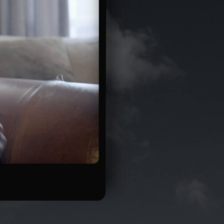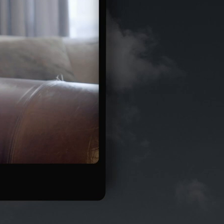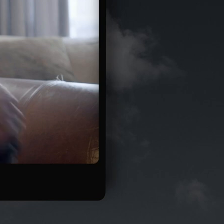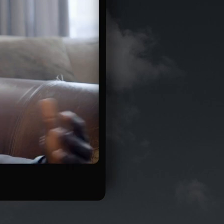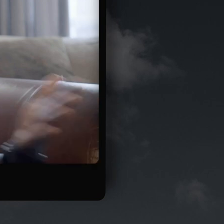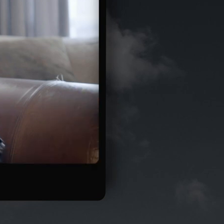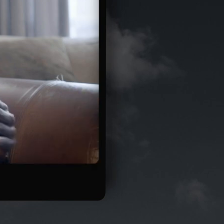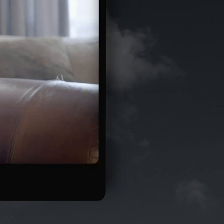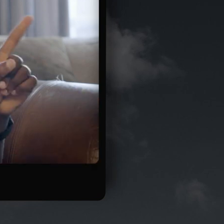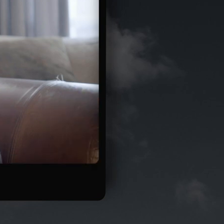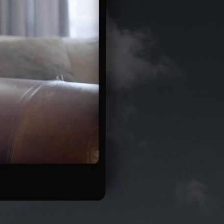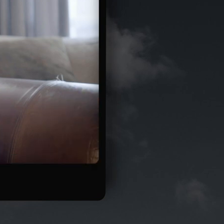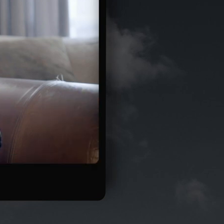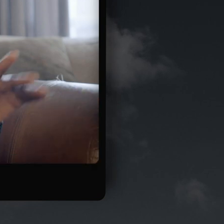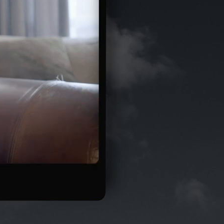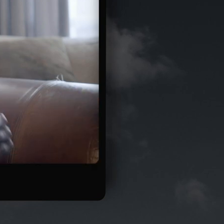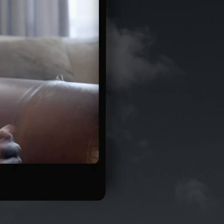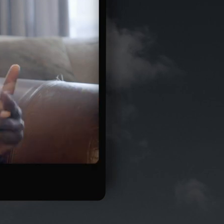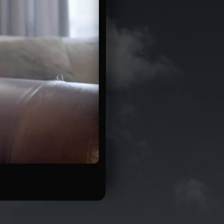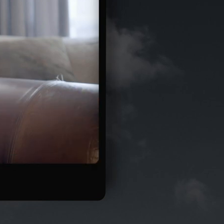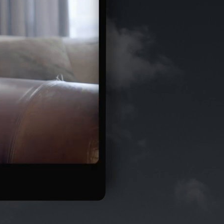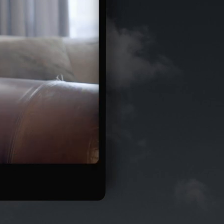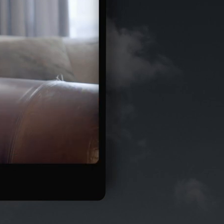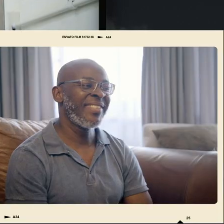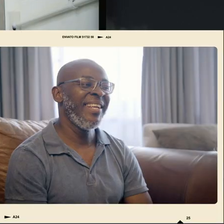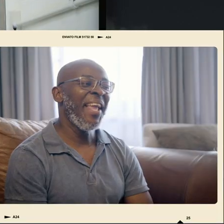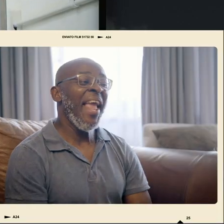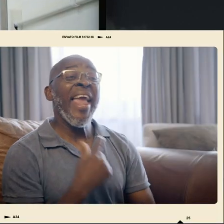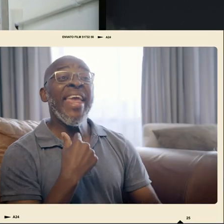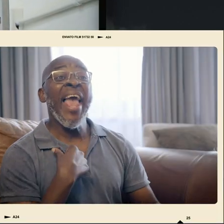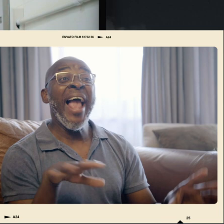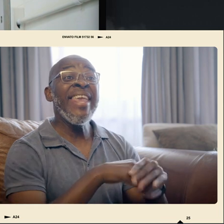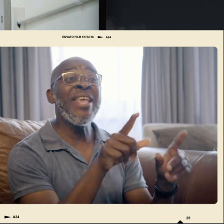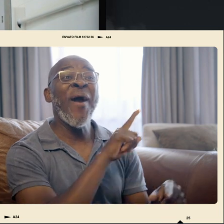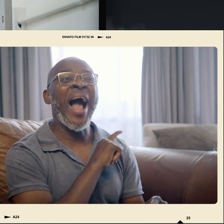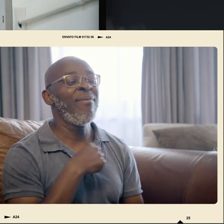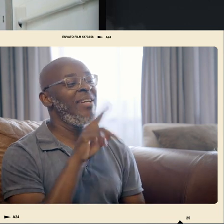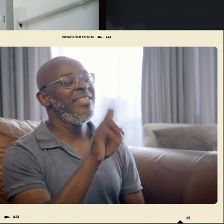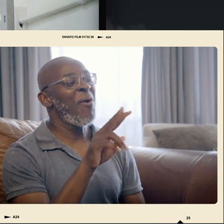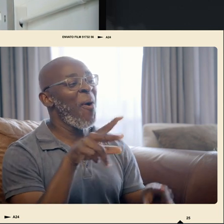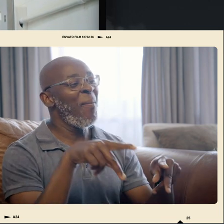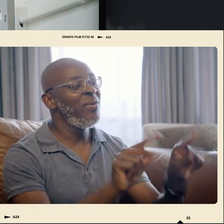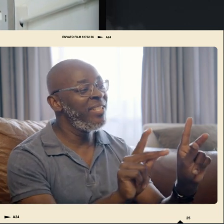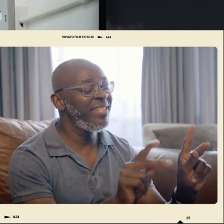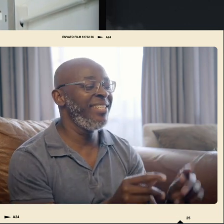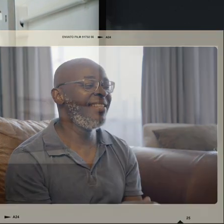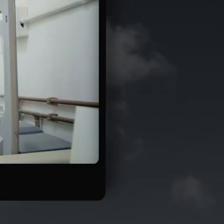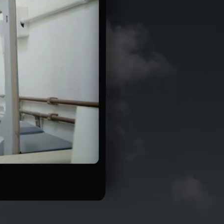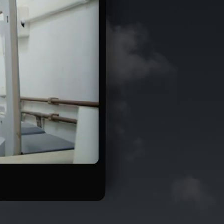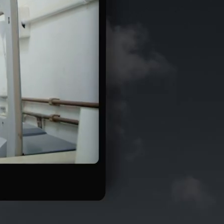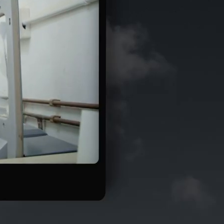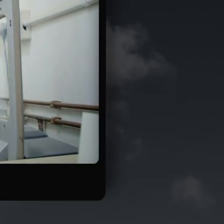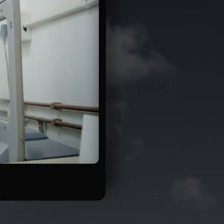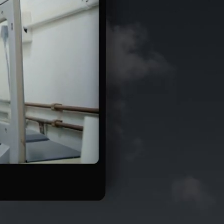I've also been doing different projects throughout. So whenever I see an opportunity, I go for it.